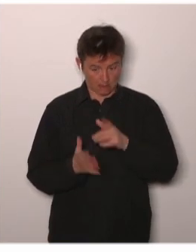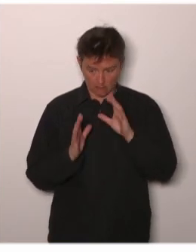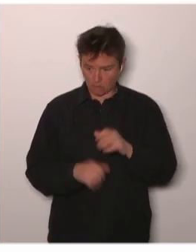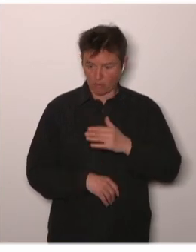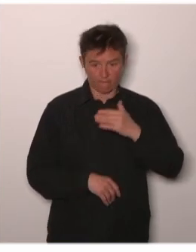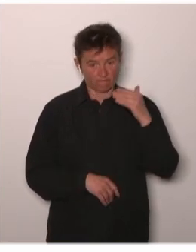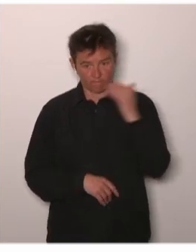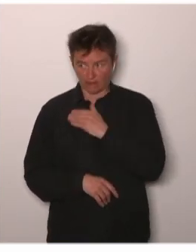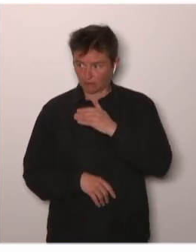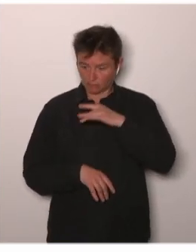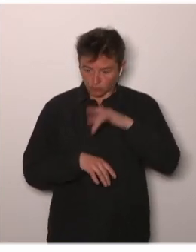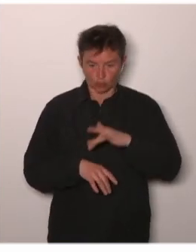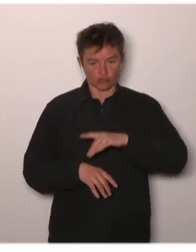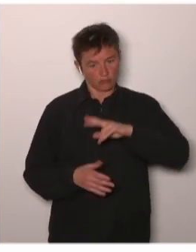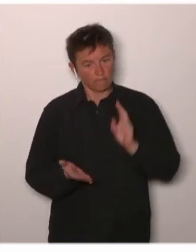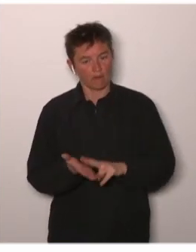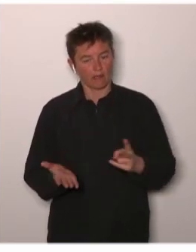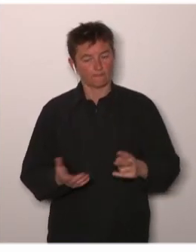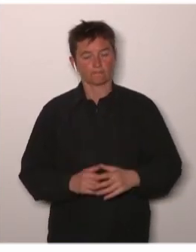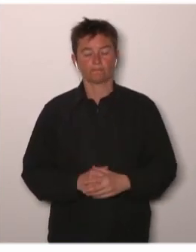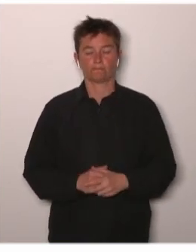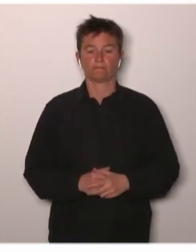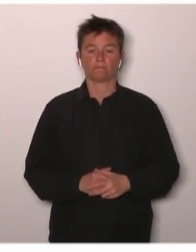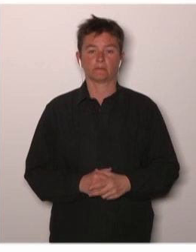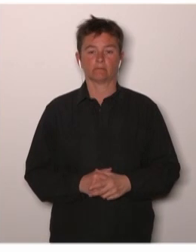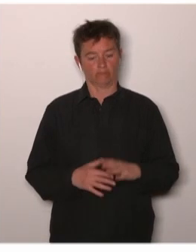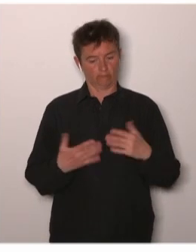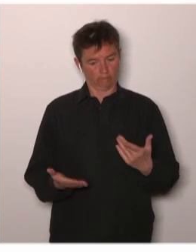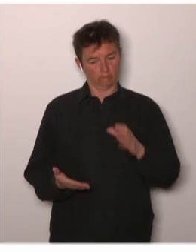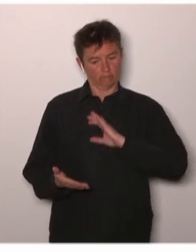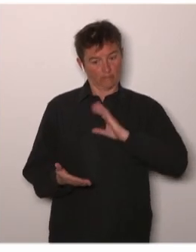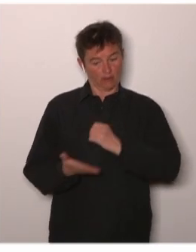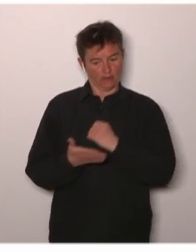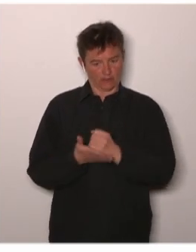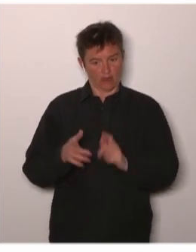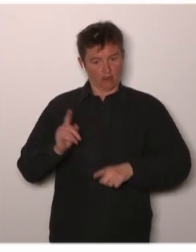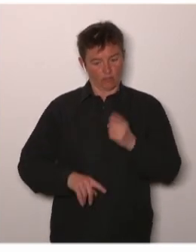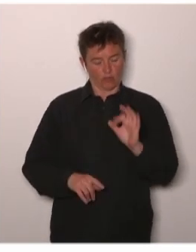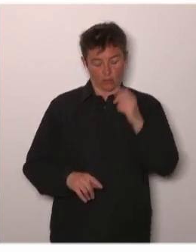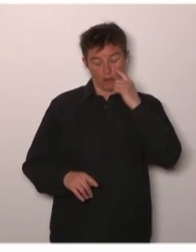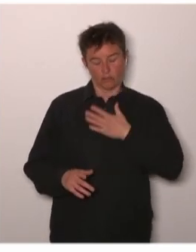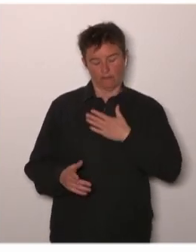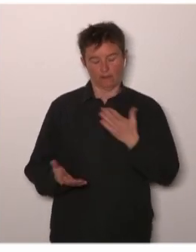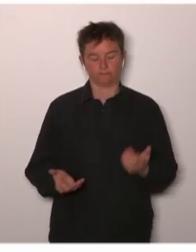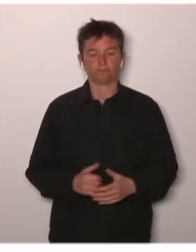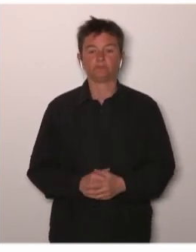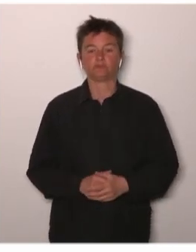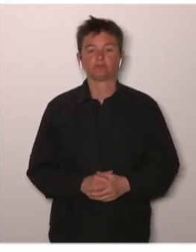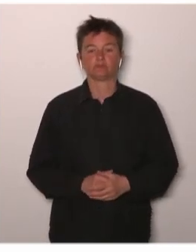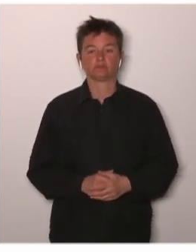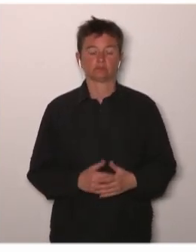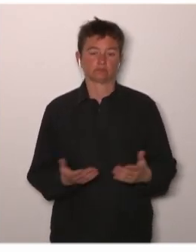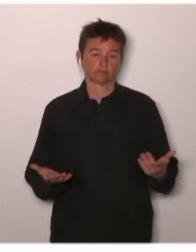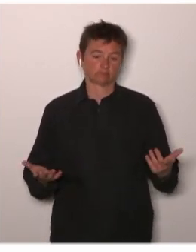believe that these trials are very important they are designed by the investigators in the field this represent